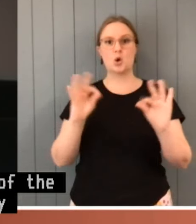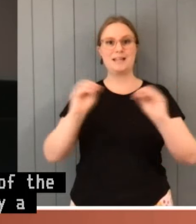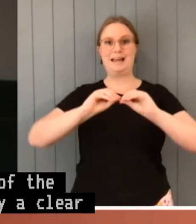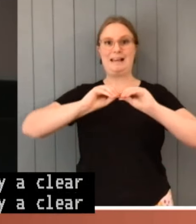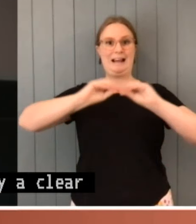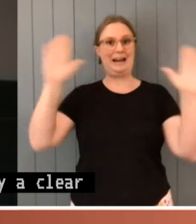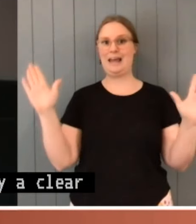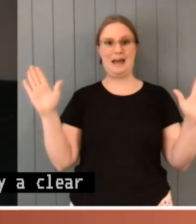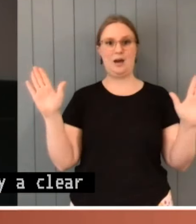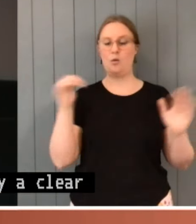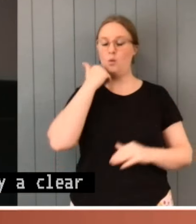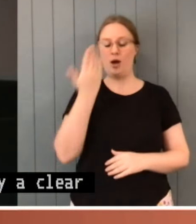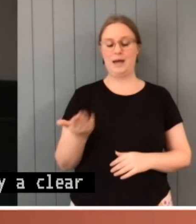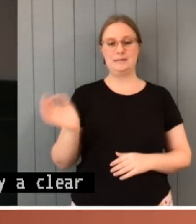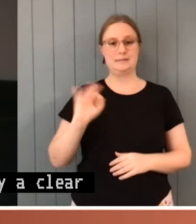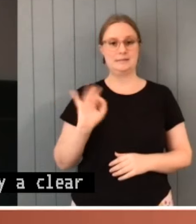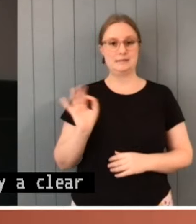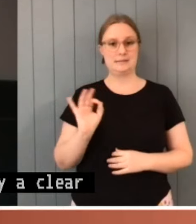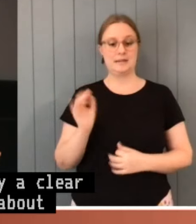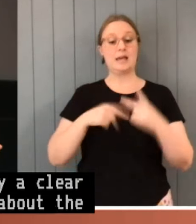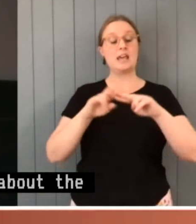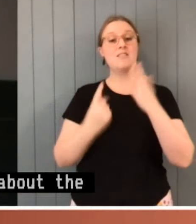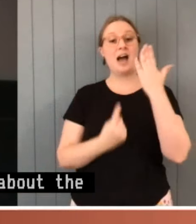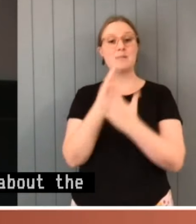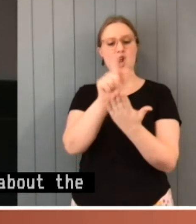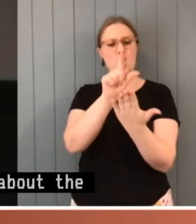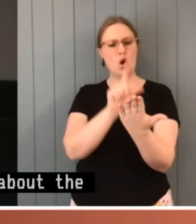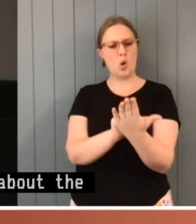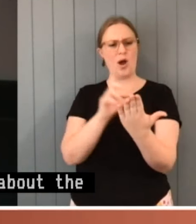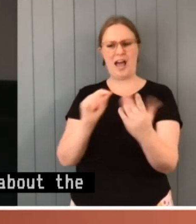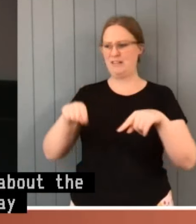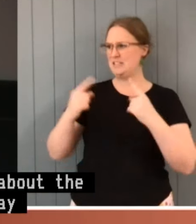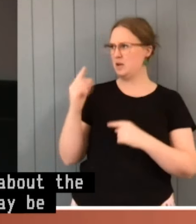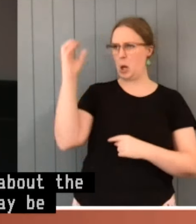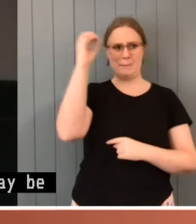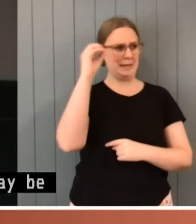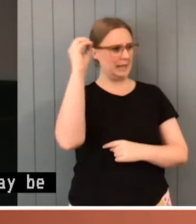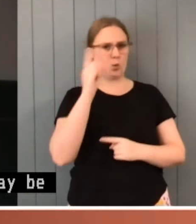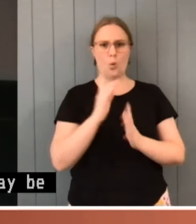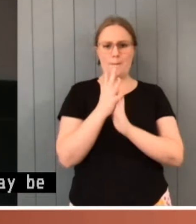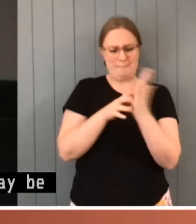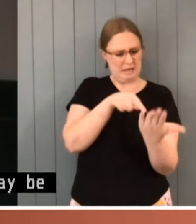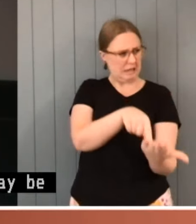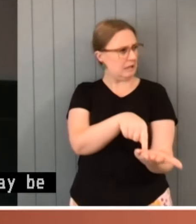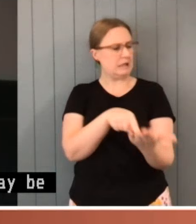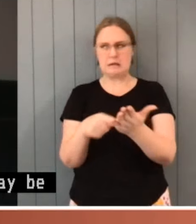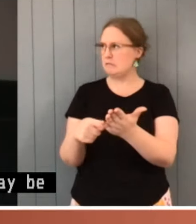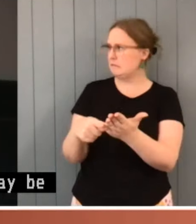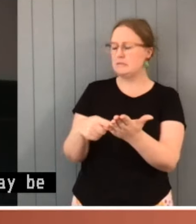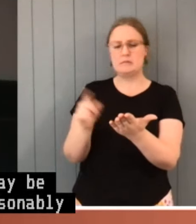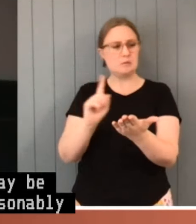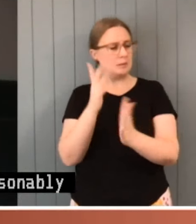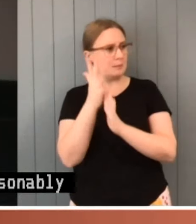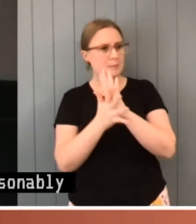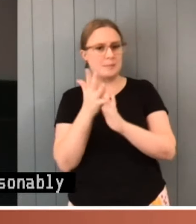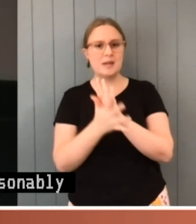the meaning of a law, courts may be faced with two or more reasonably arguable meanings. In interpreting the statute after